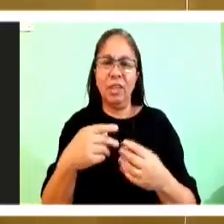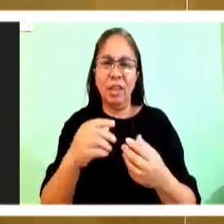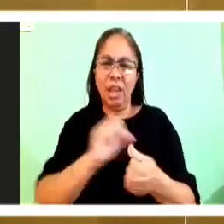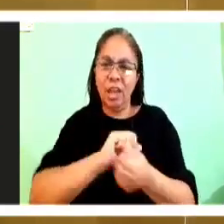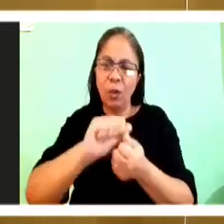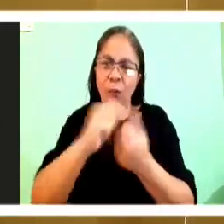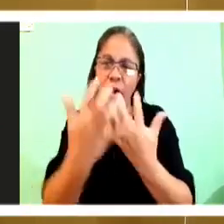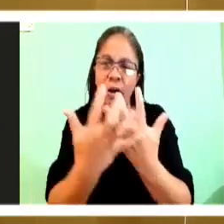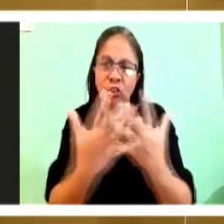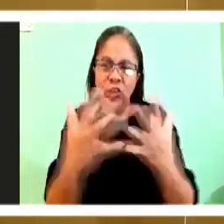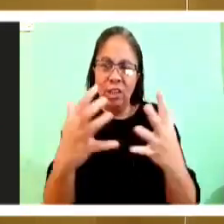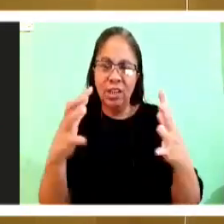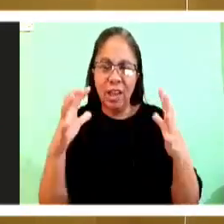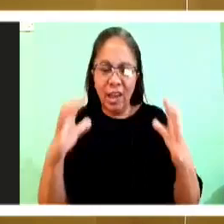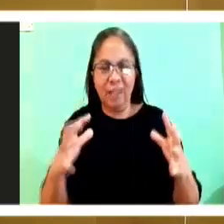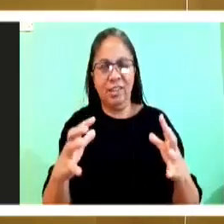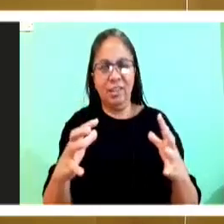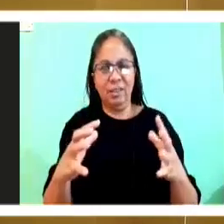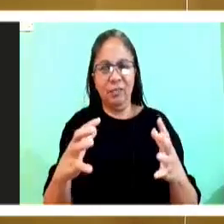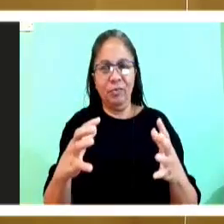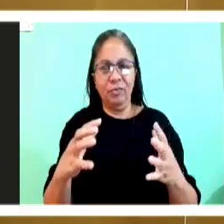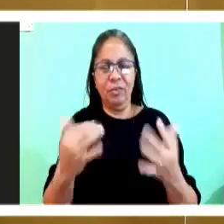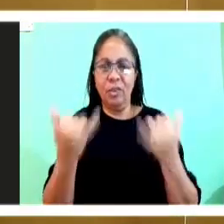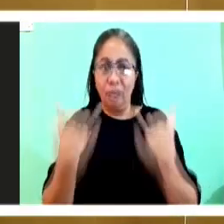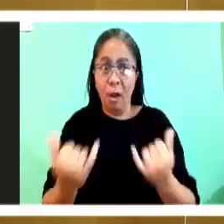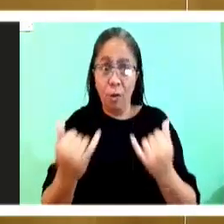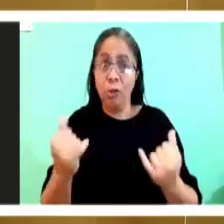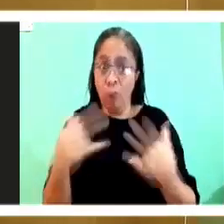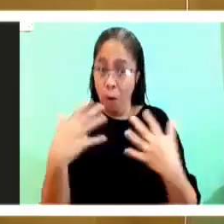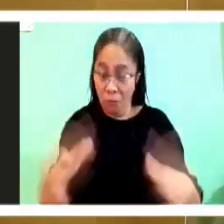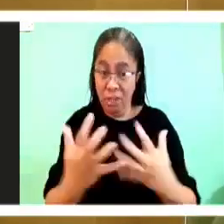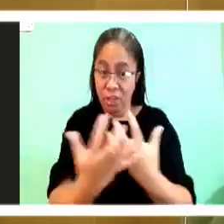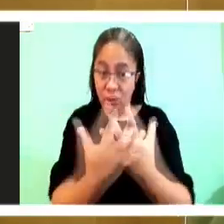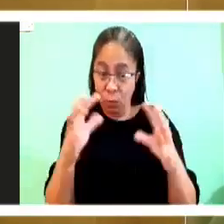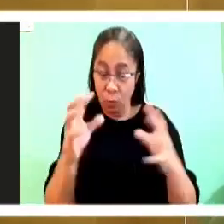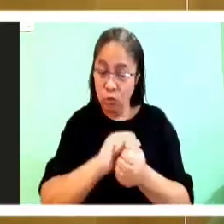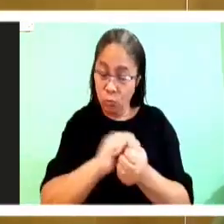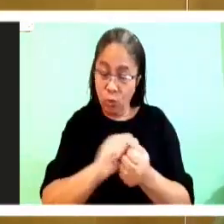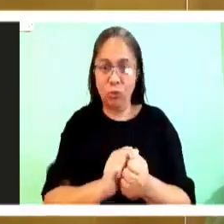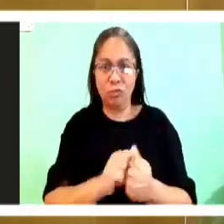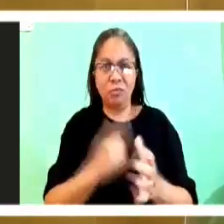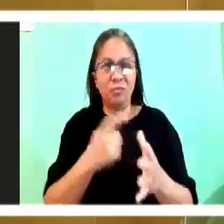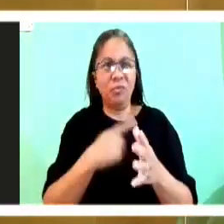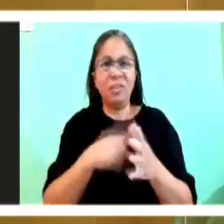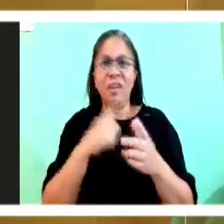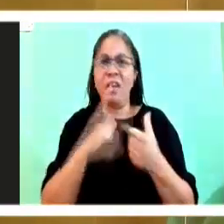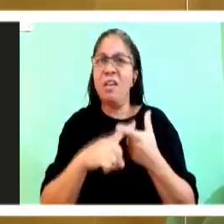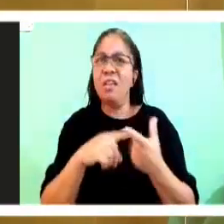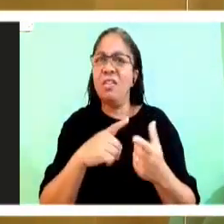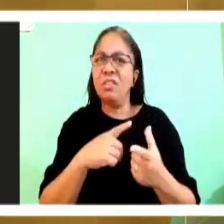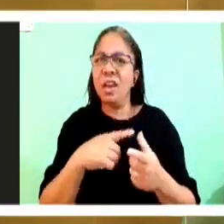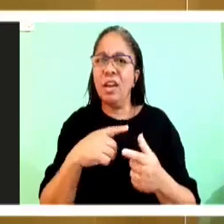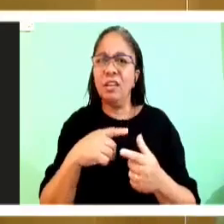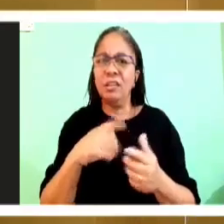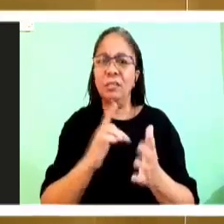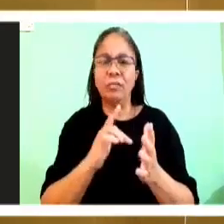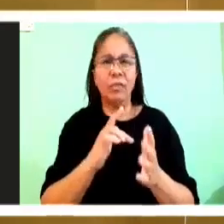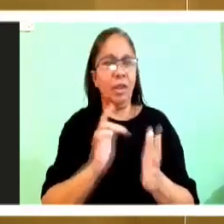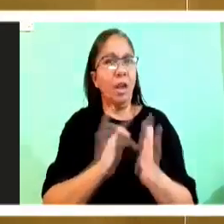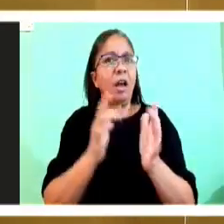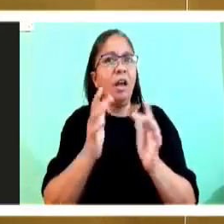work he had just finished doing in cleaning the nets. The second level is Jesus is a carpenter. He's not a fisherman.